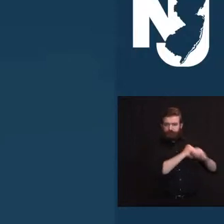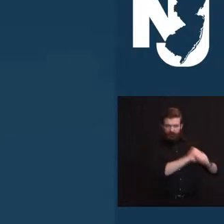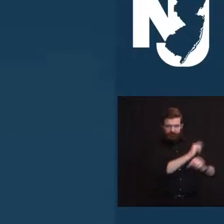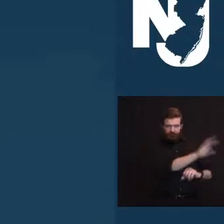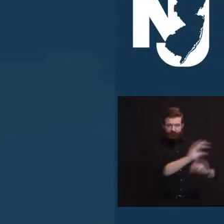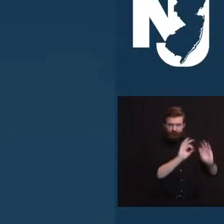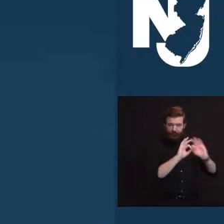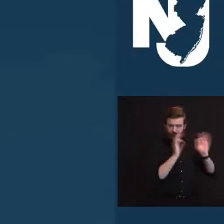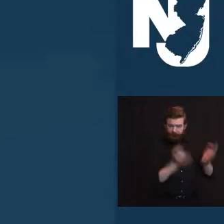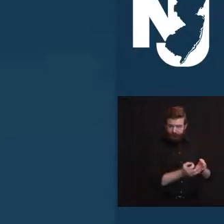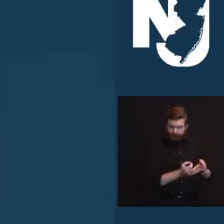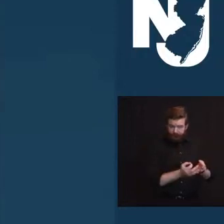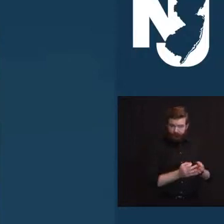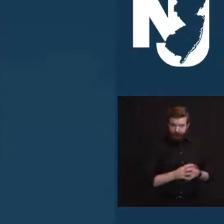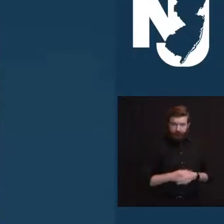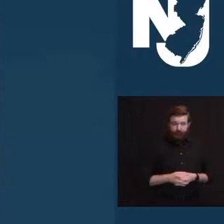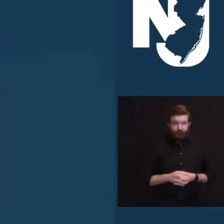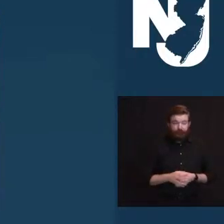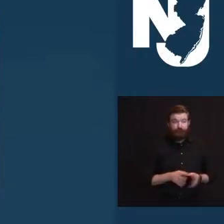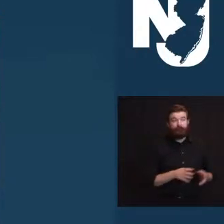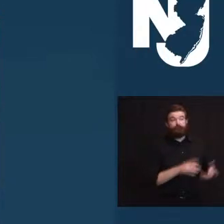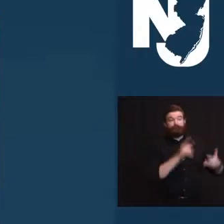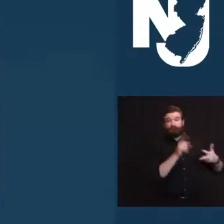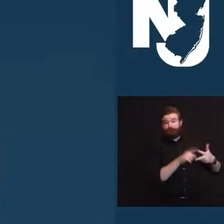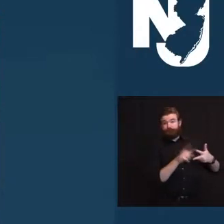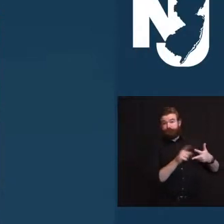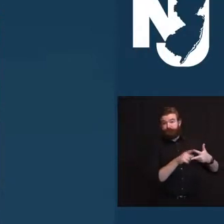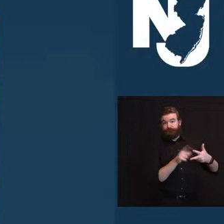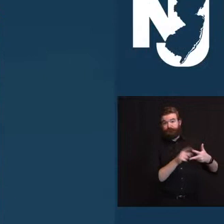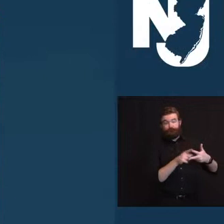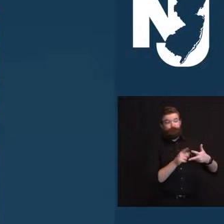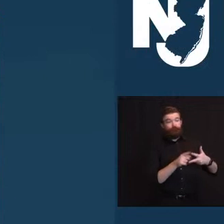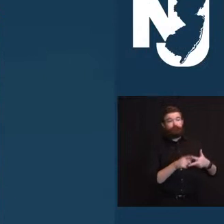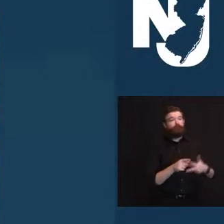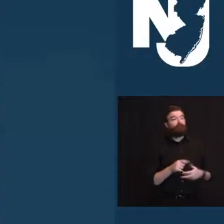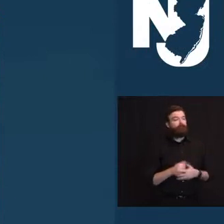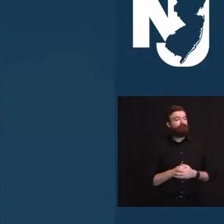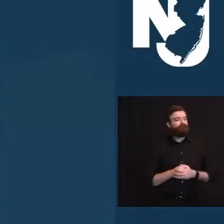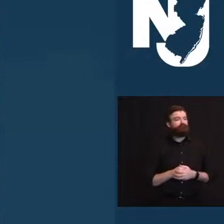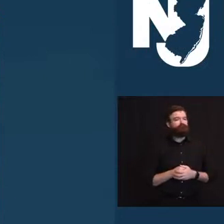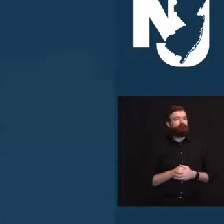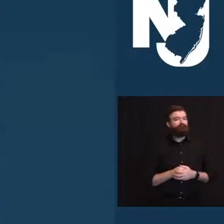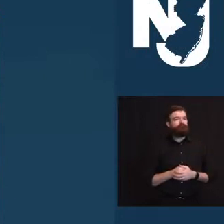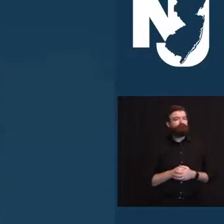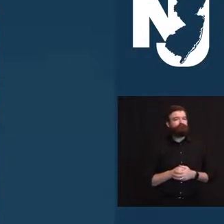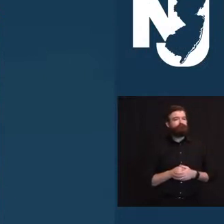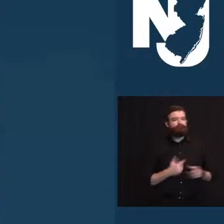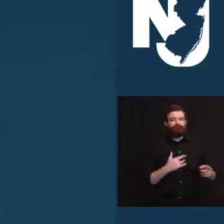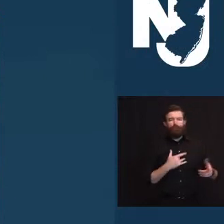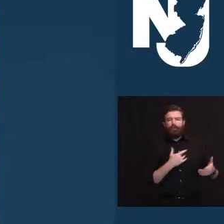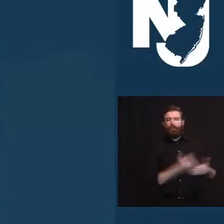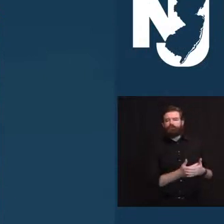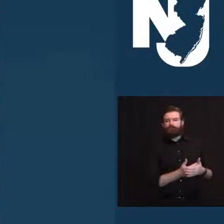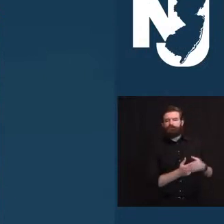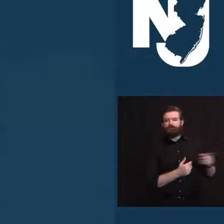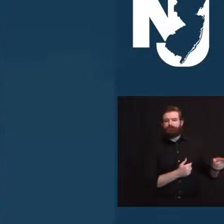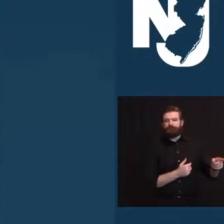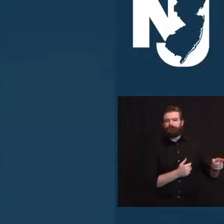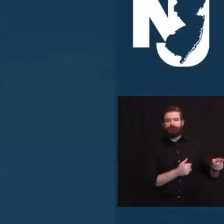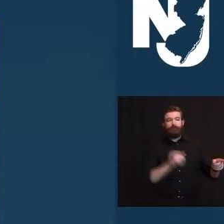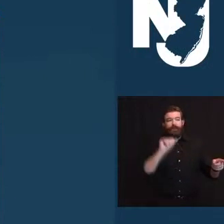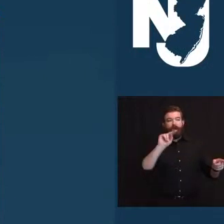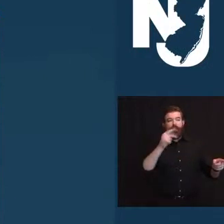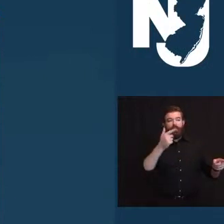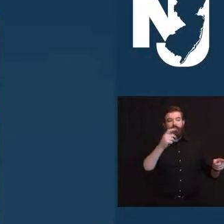family. Next, this one hits close to home. We recall Angela Craven, a lifelong Trenton and